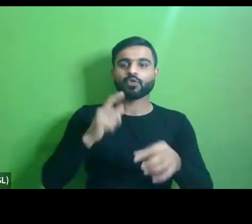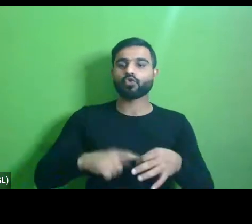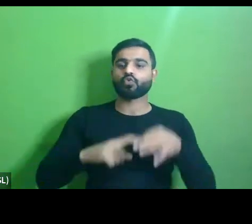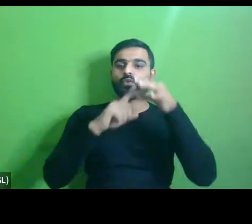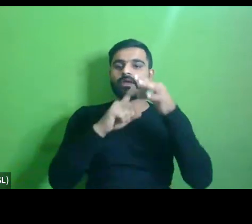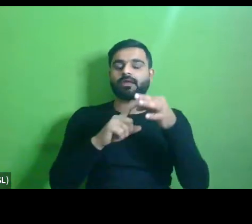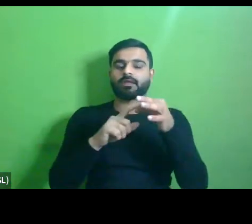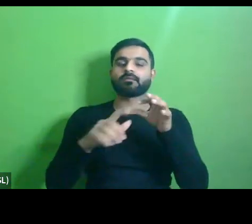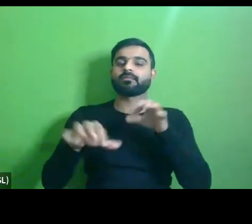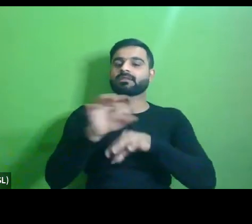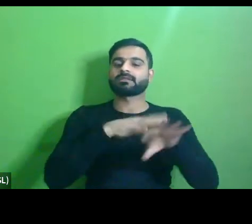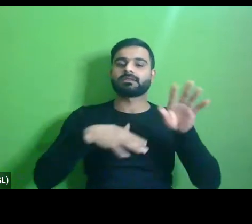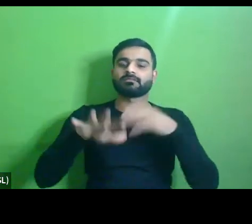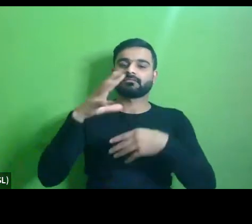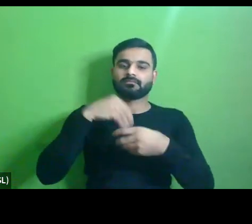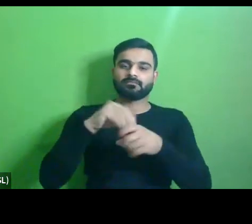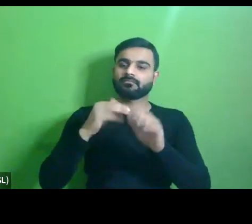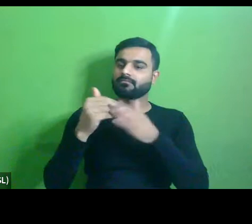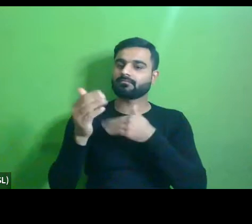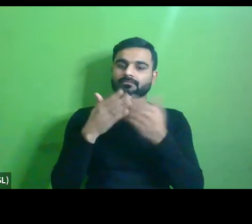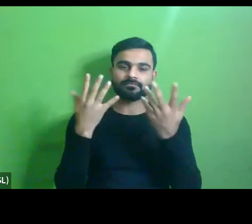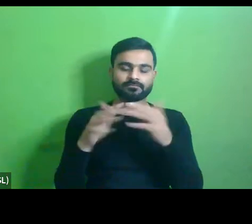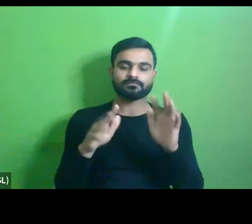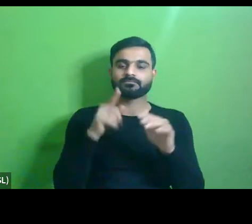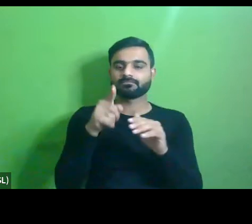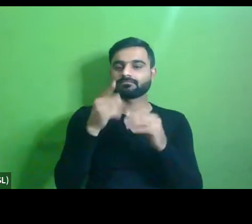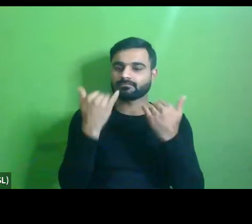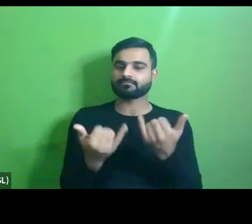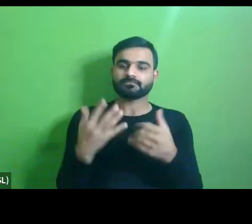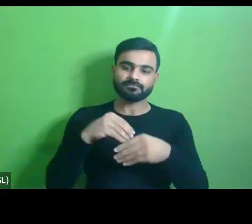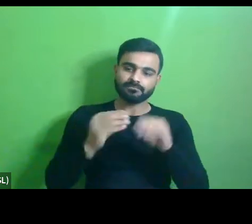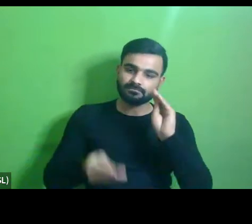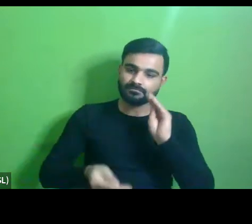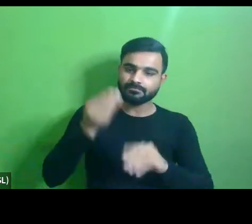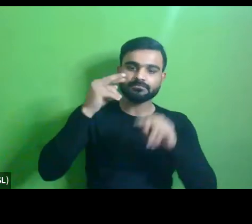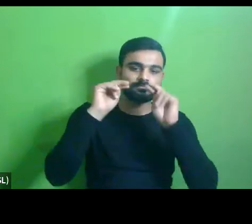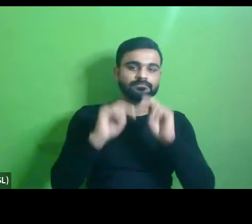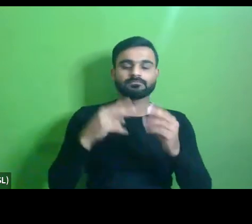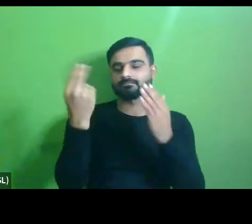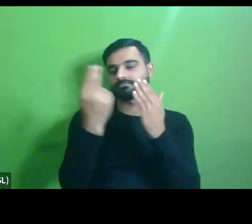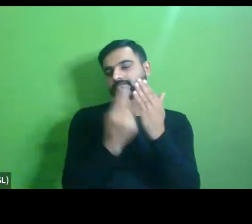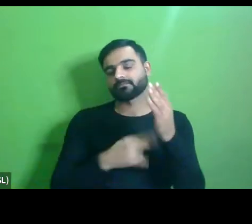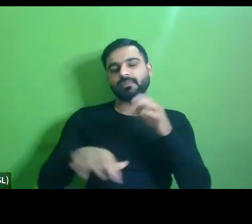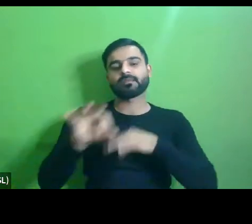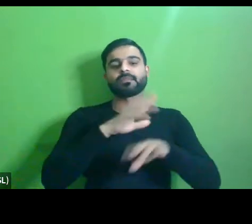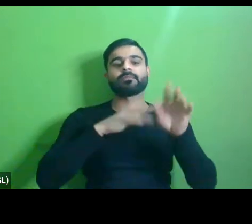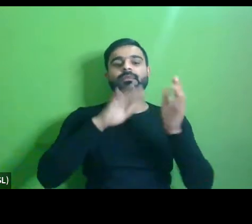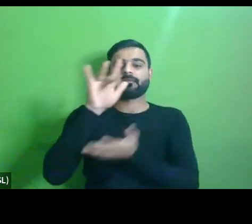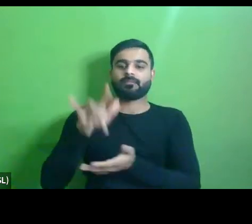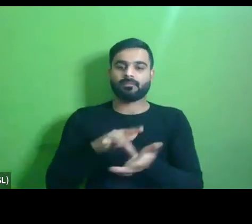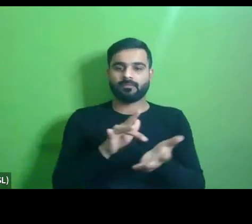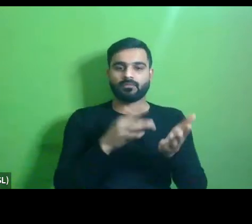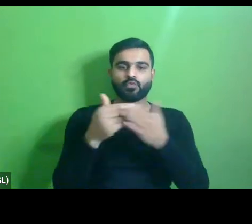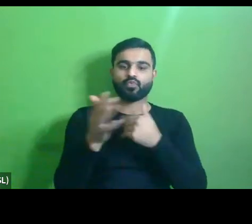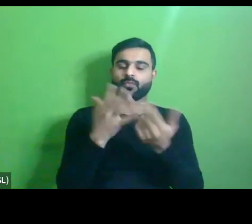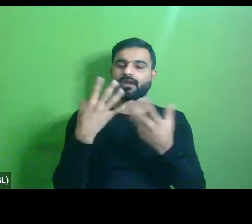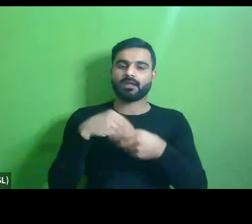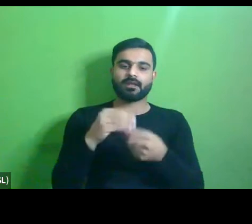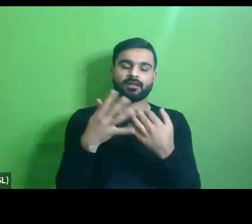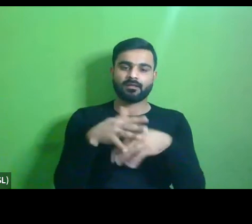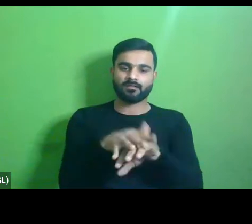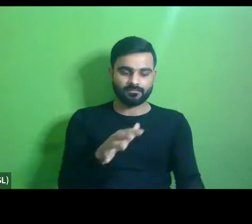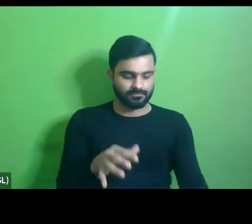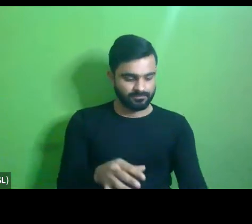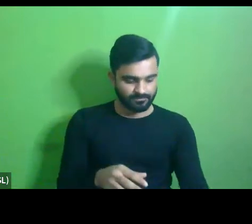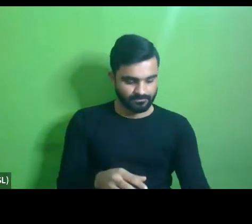the urban environment. However, there is an increasing need to design streets and public spaces through an inclusive and citizen